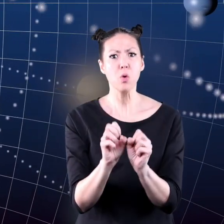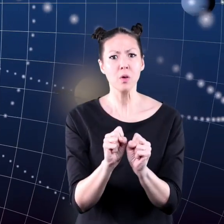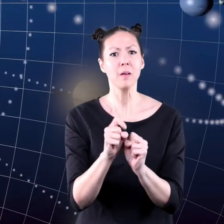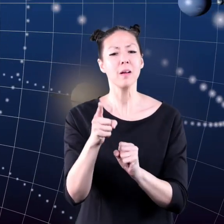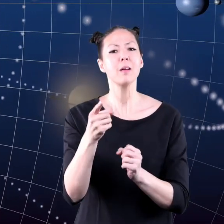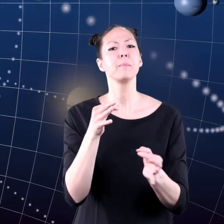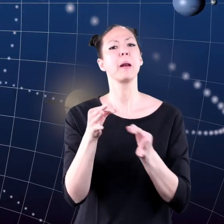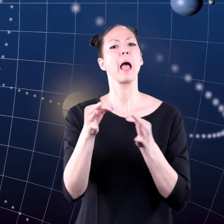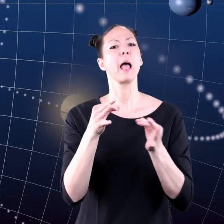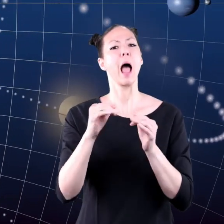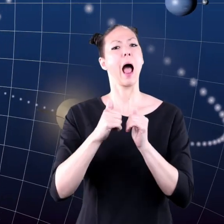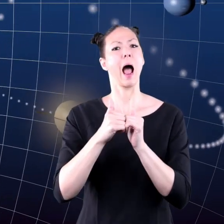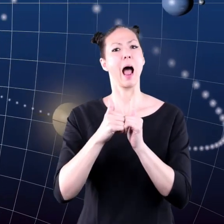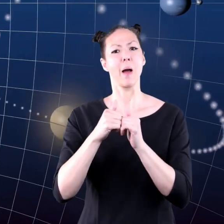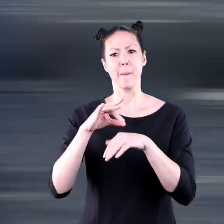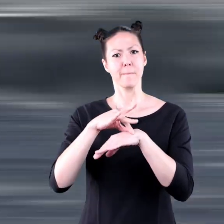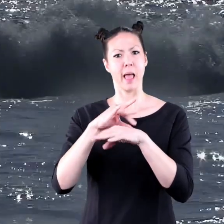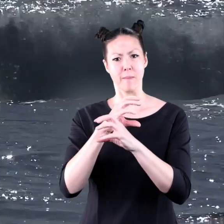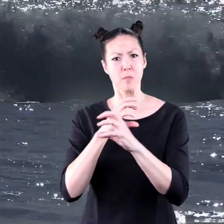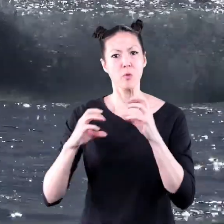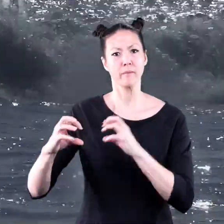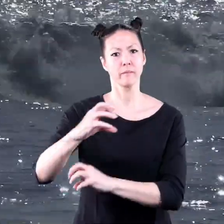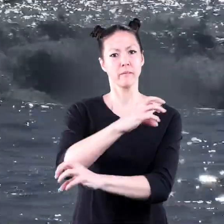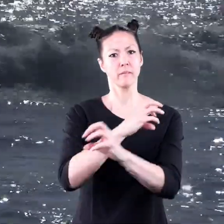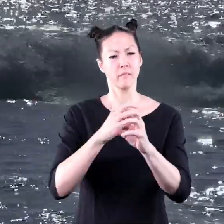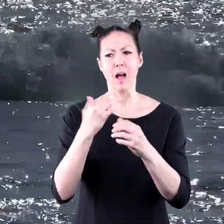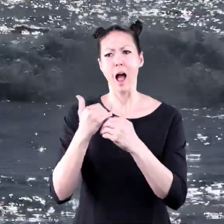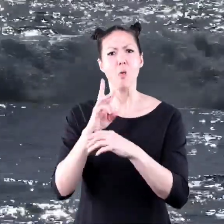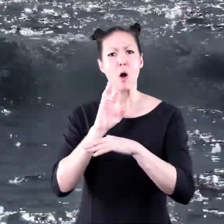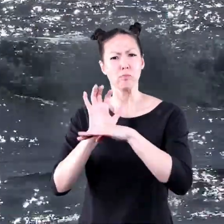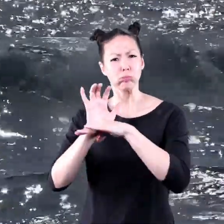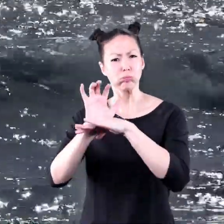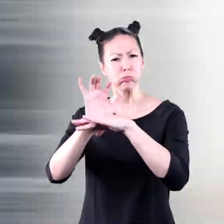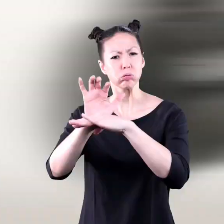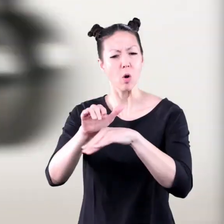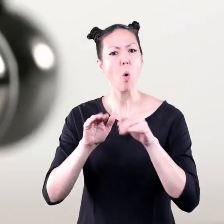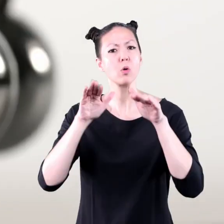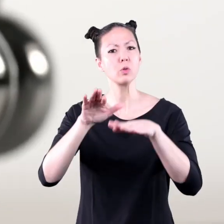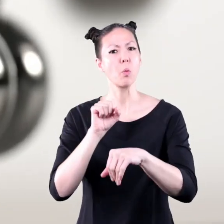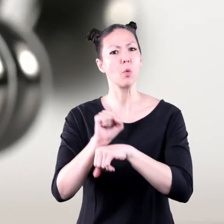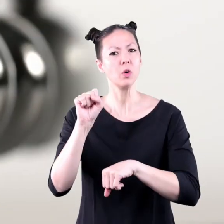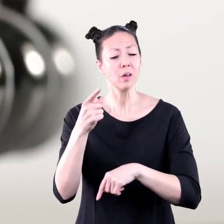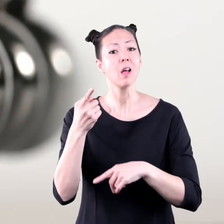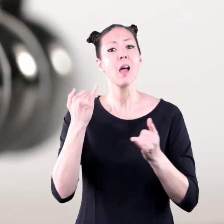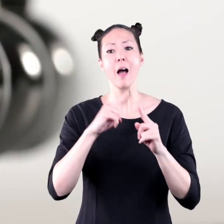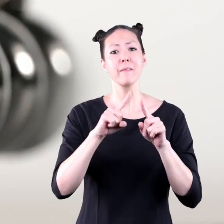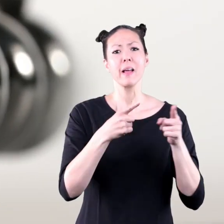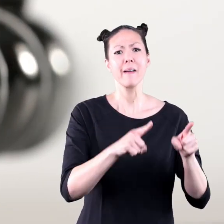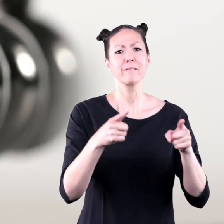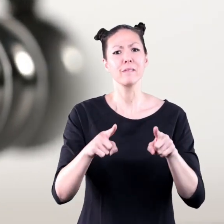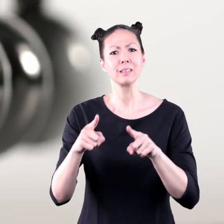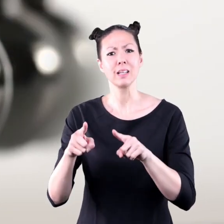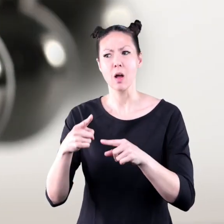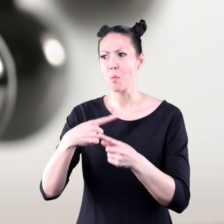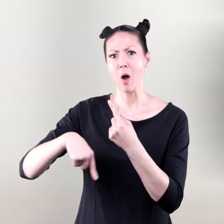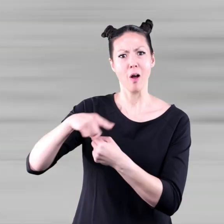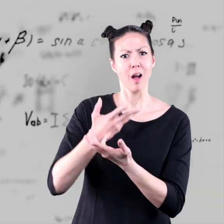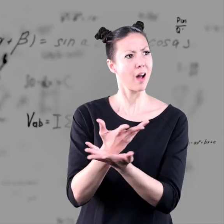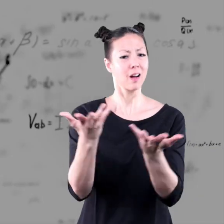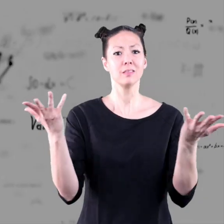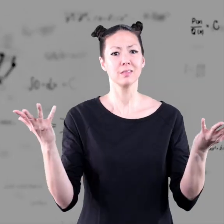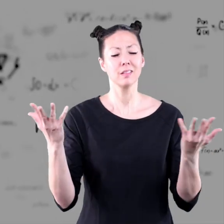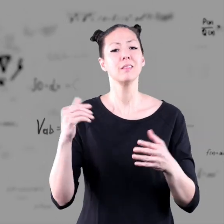explain the way the planets move, why the tides of the ocean occur, and other events that happen all around us.